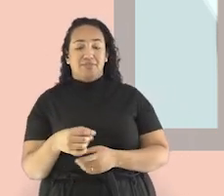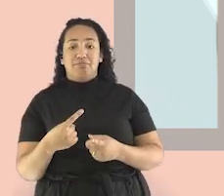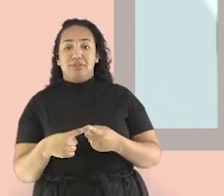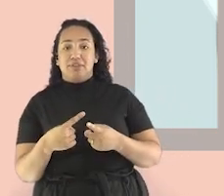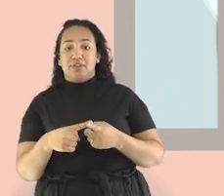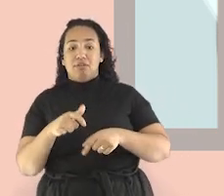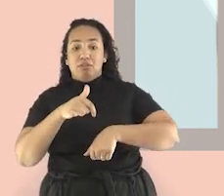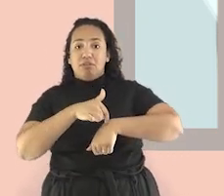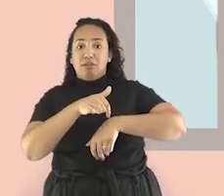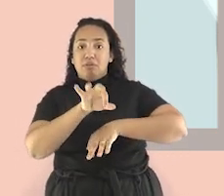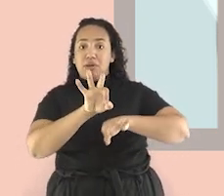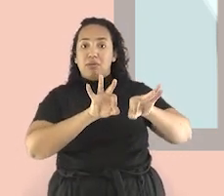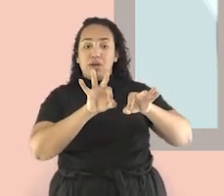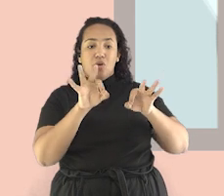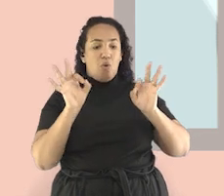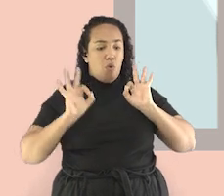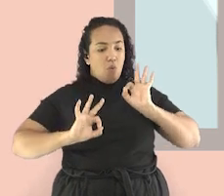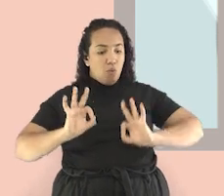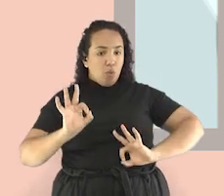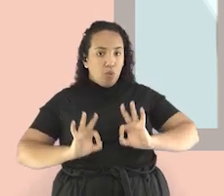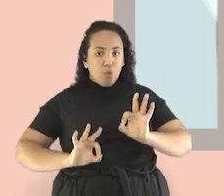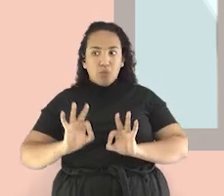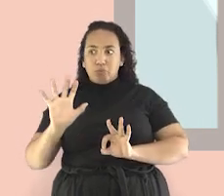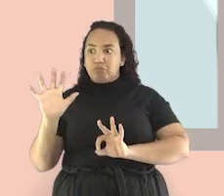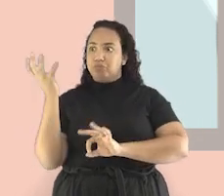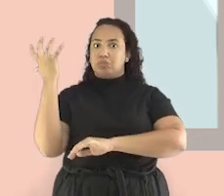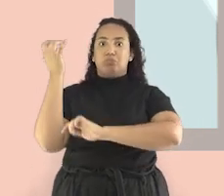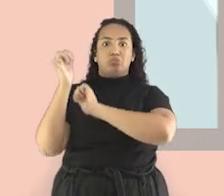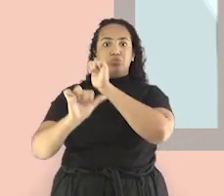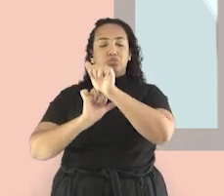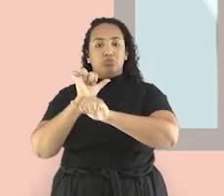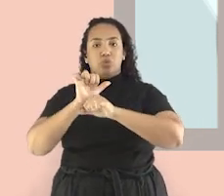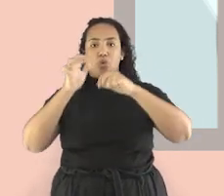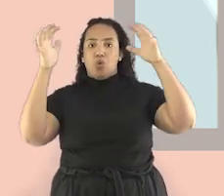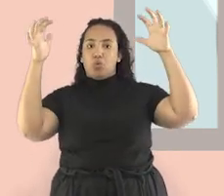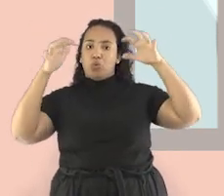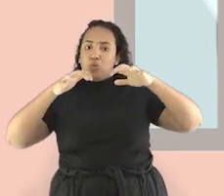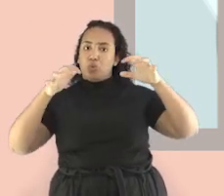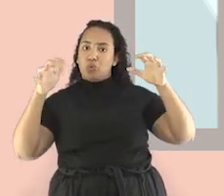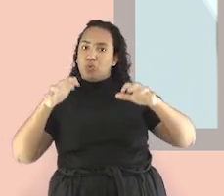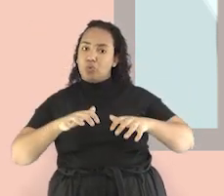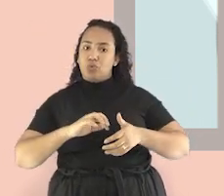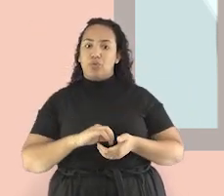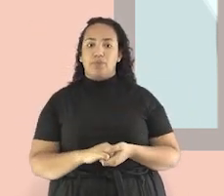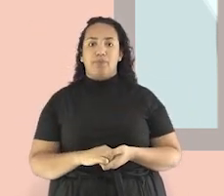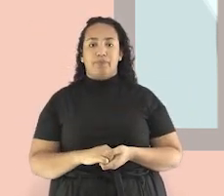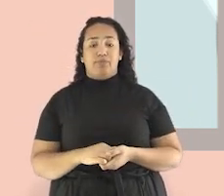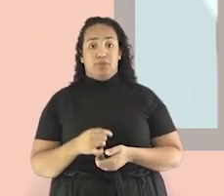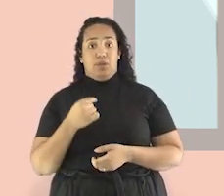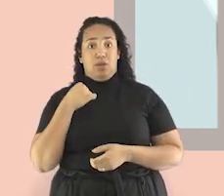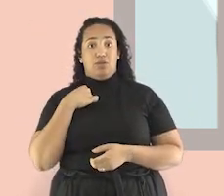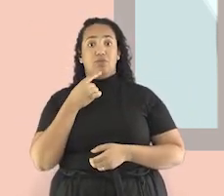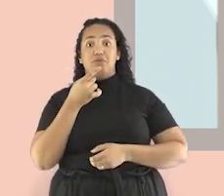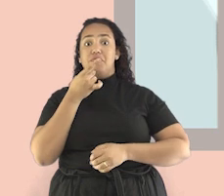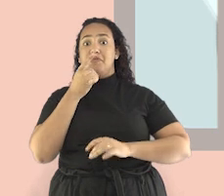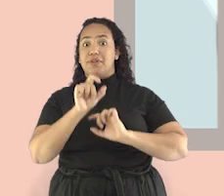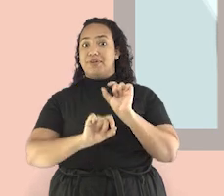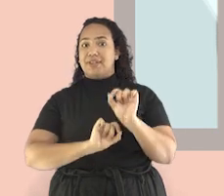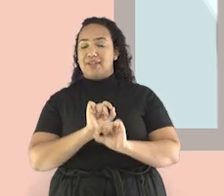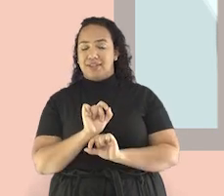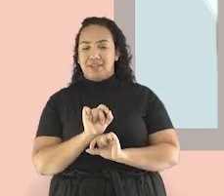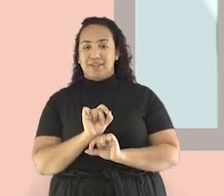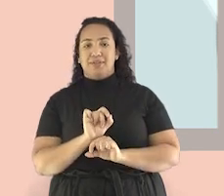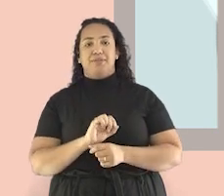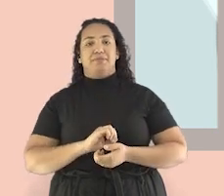Só foi o tempo de a gente entrar para se aprontar para a praia que o tempo virou e veio aquela chuva! Eu disse espantado